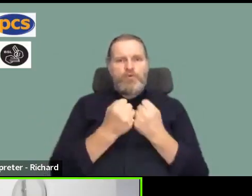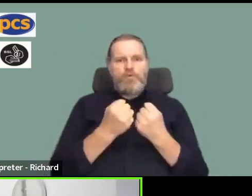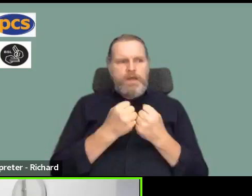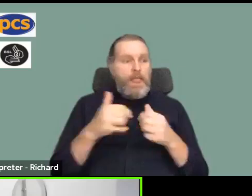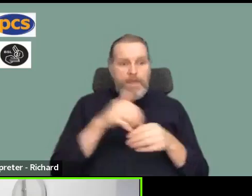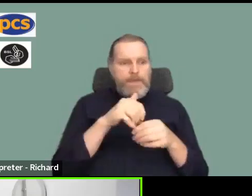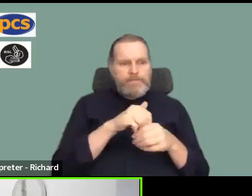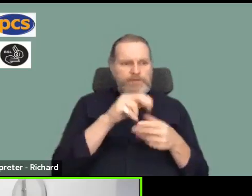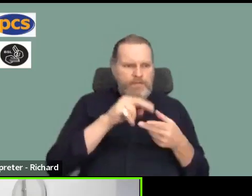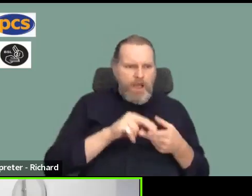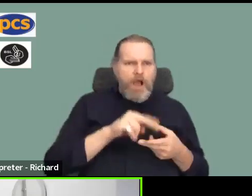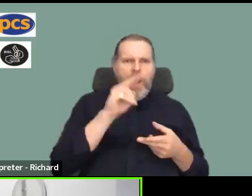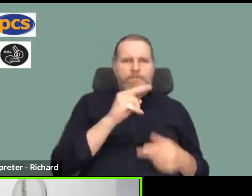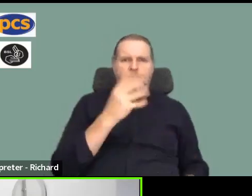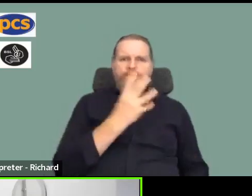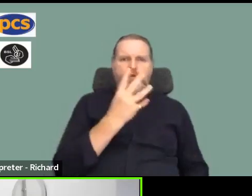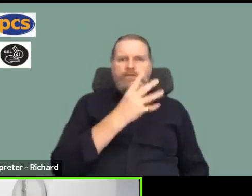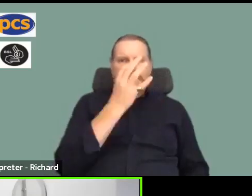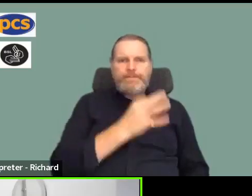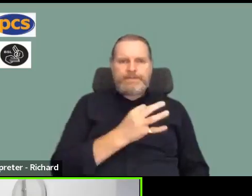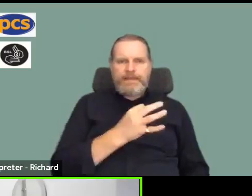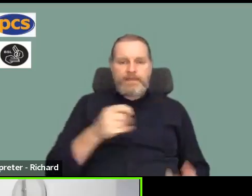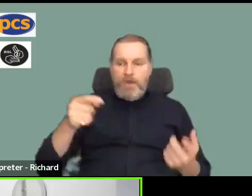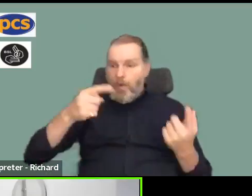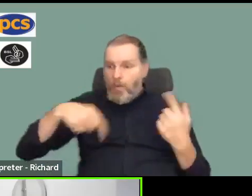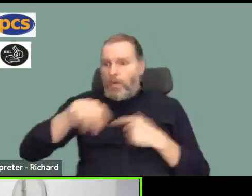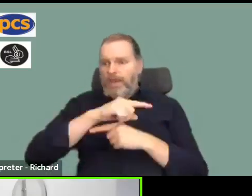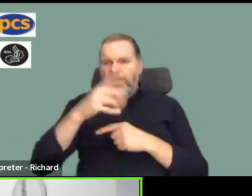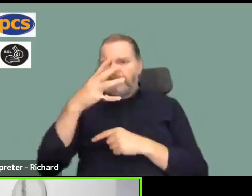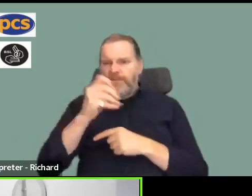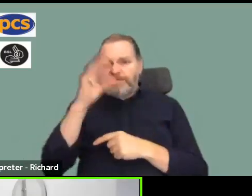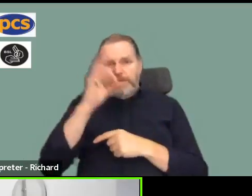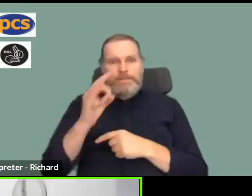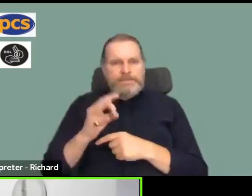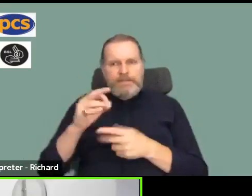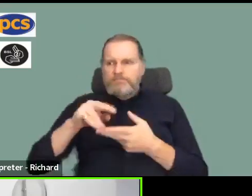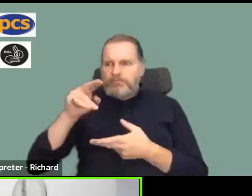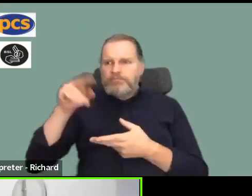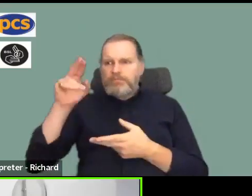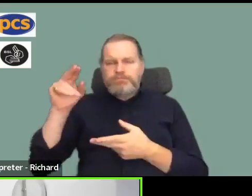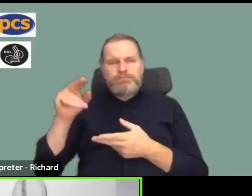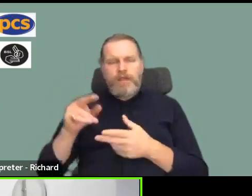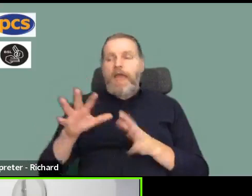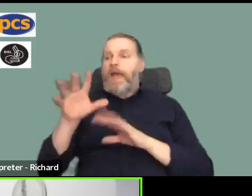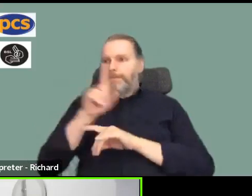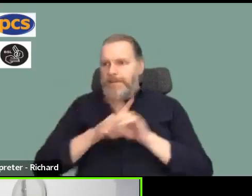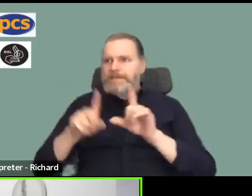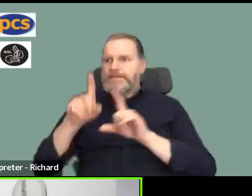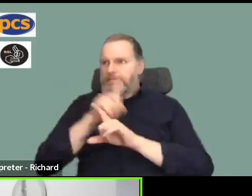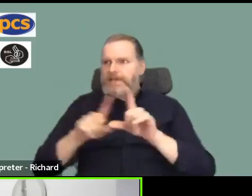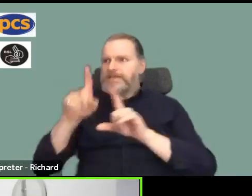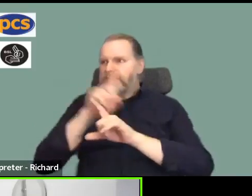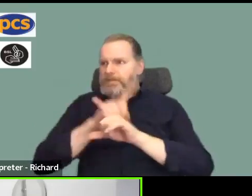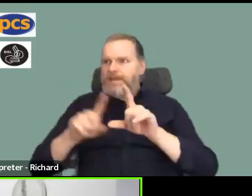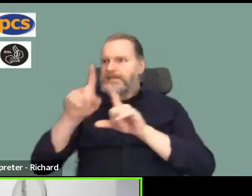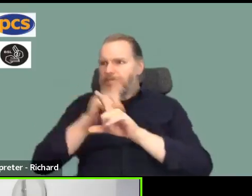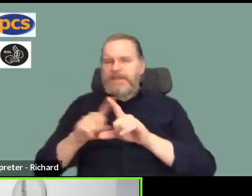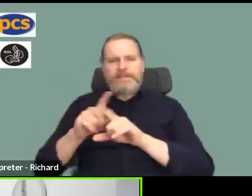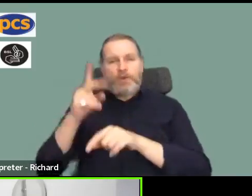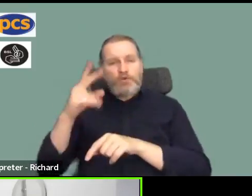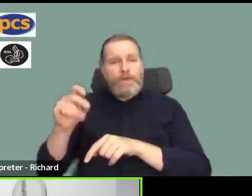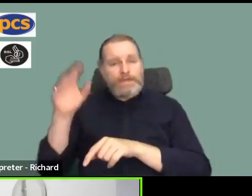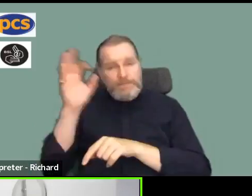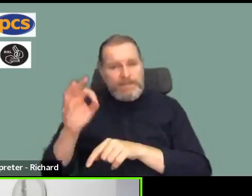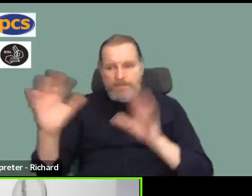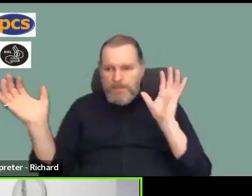branches have had members meetings on pay and they are averaging 20% attendance. And we're having really good conversations with our members.